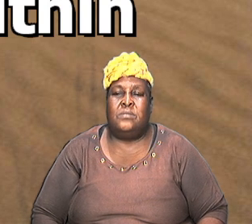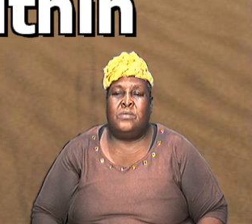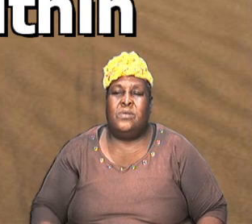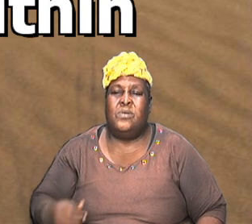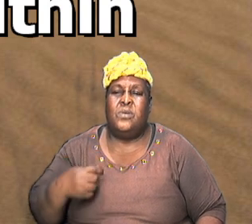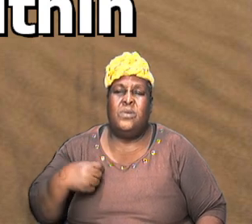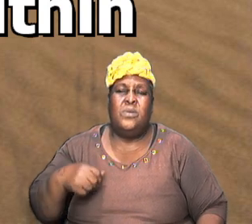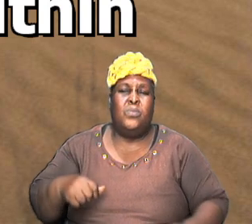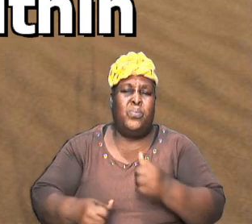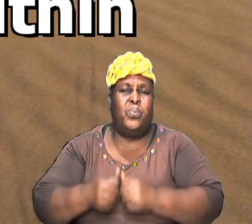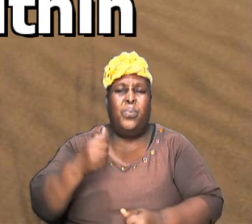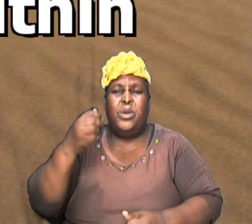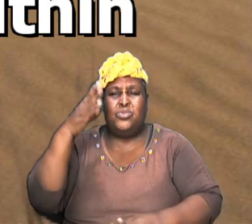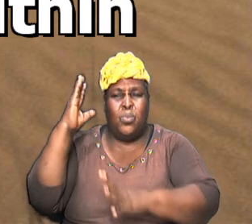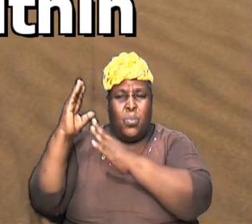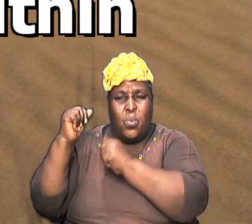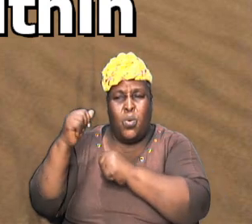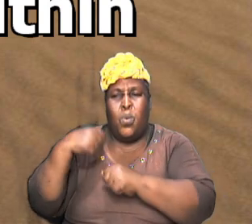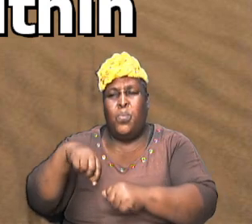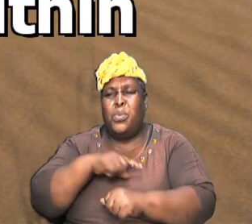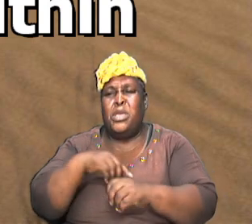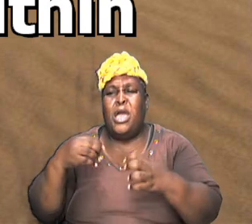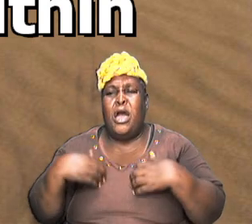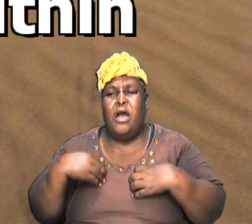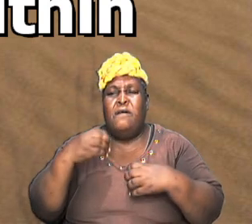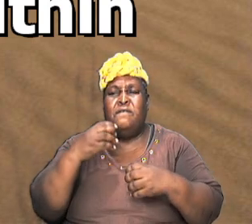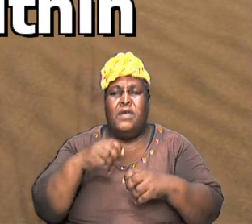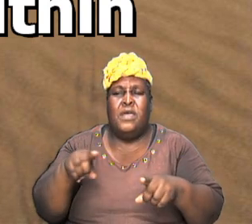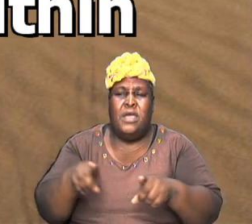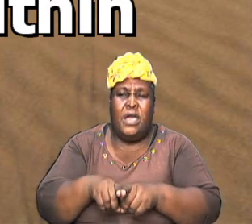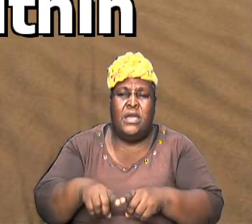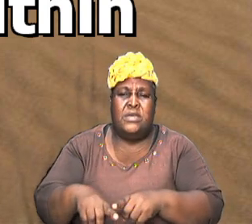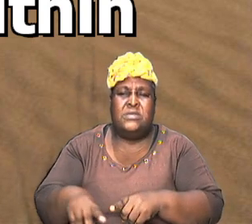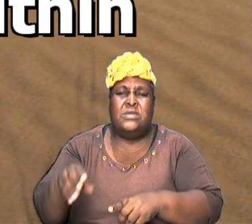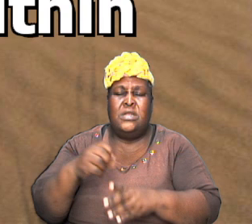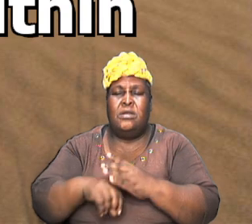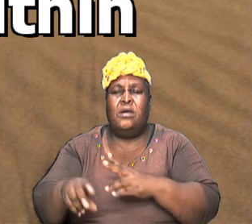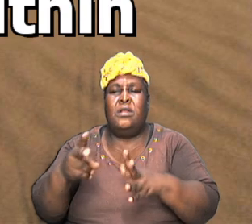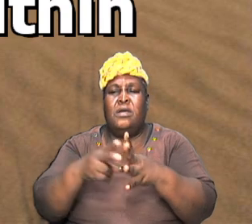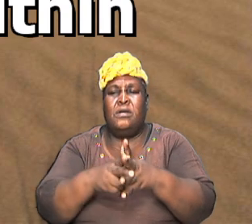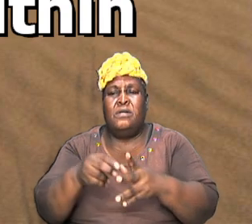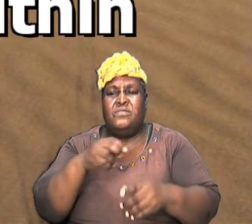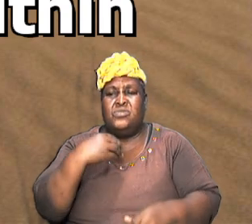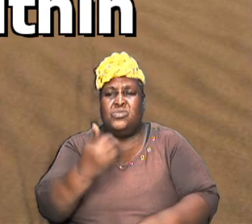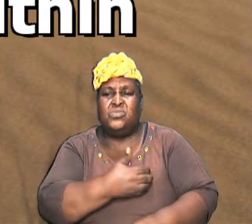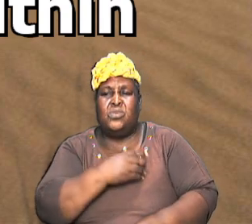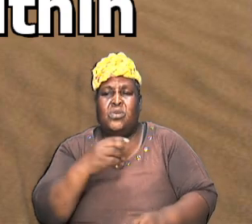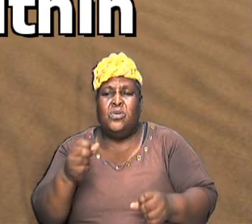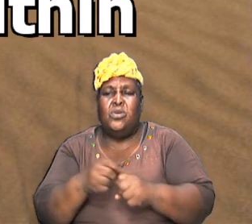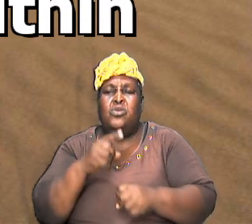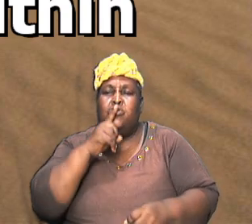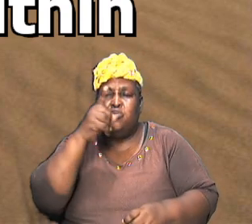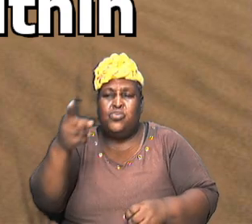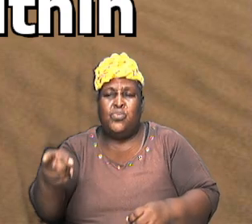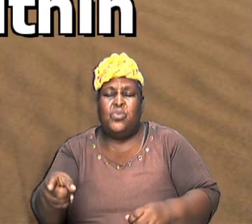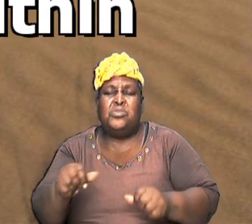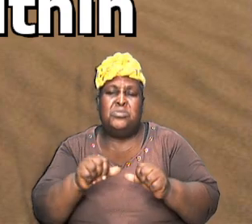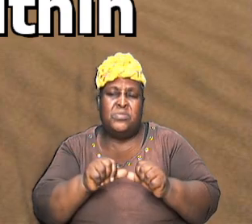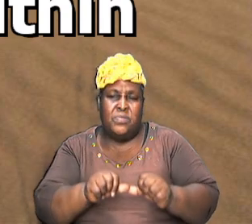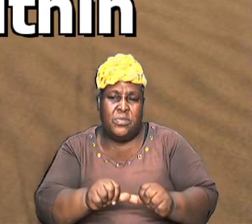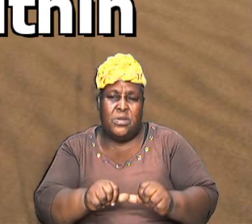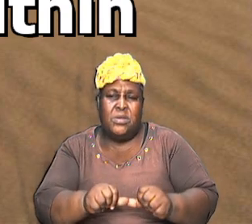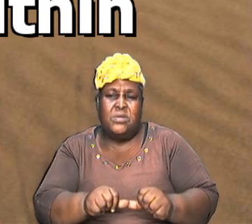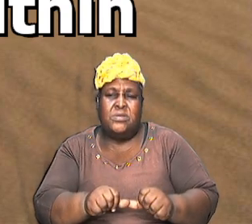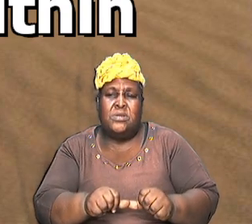yes it says which hope we have as an anchor of the soul both sure and steadfast